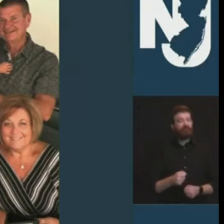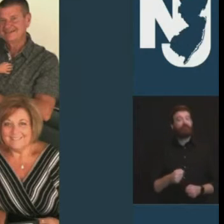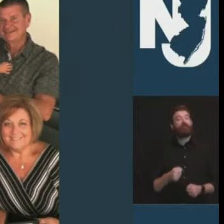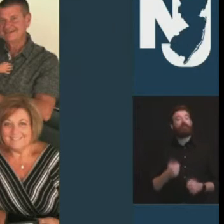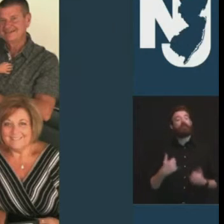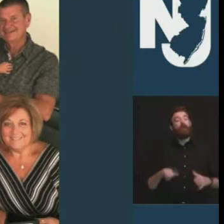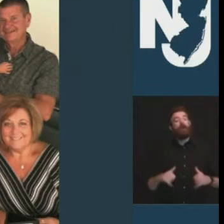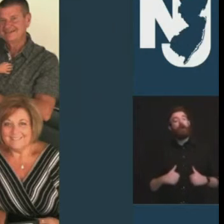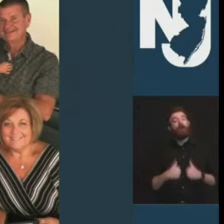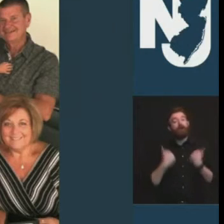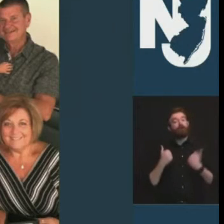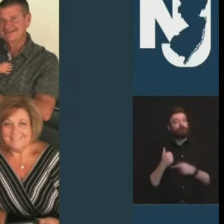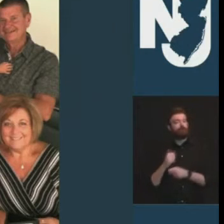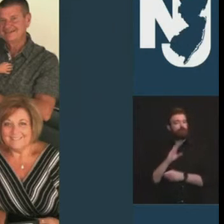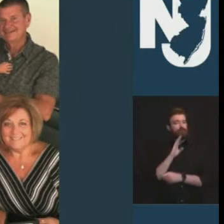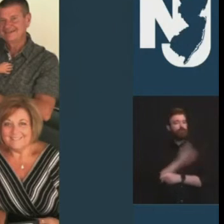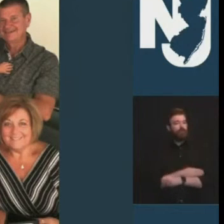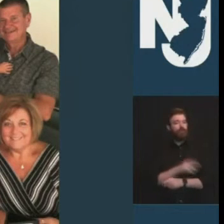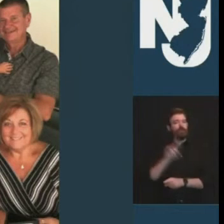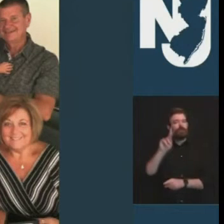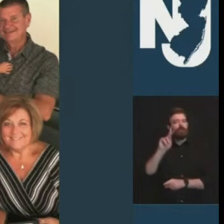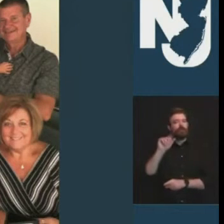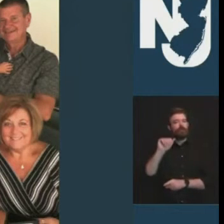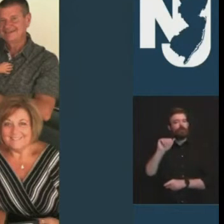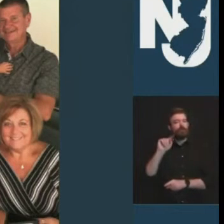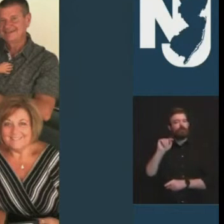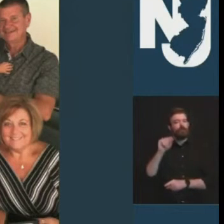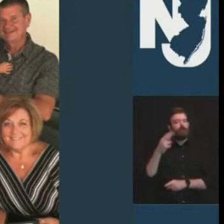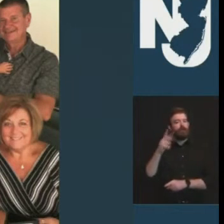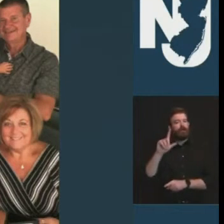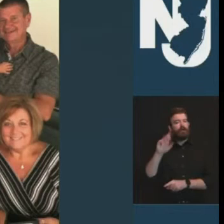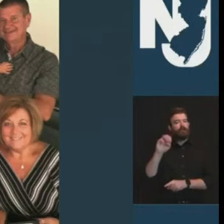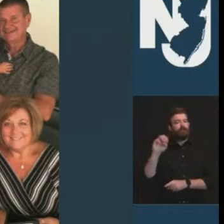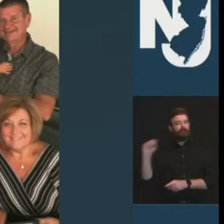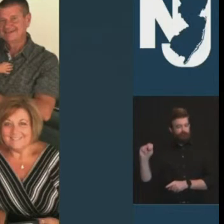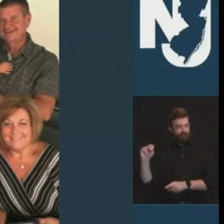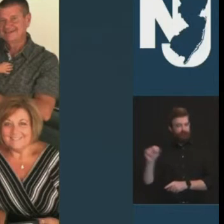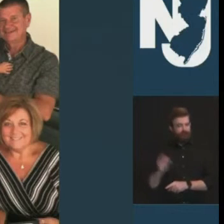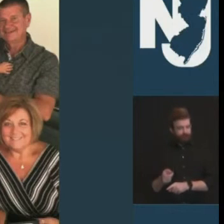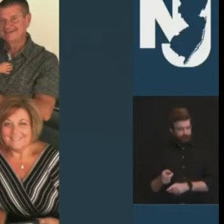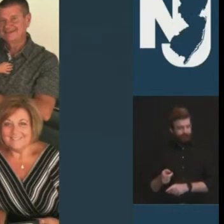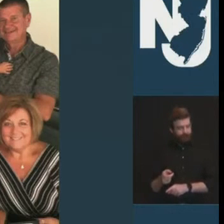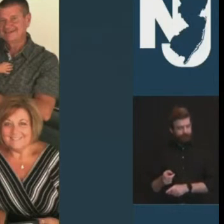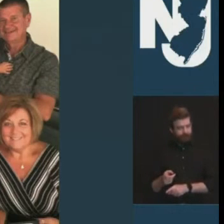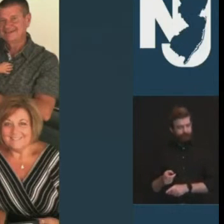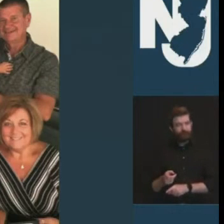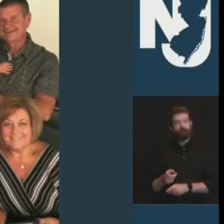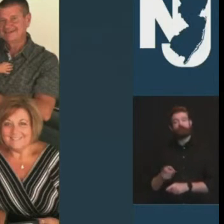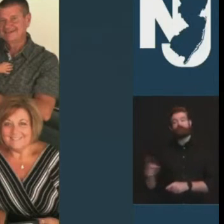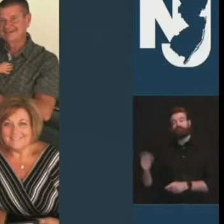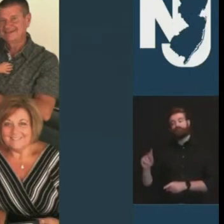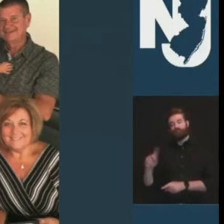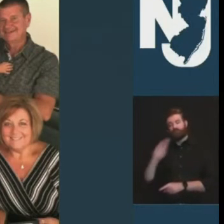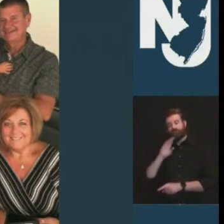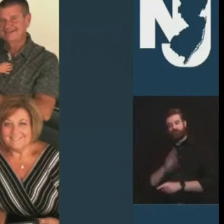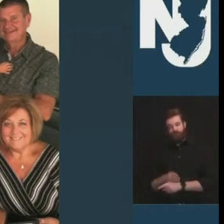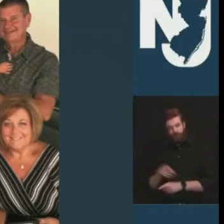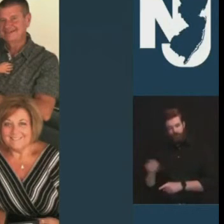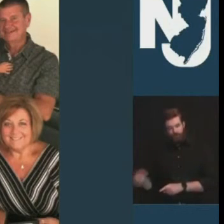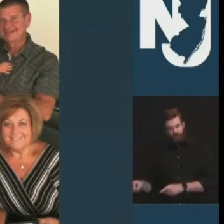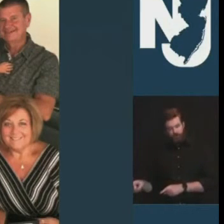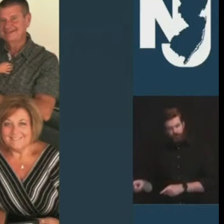had the great honor of speaking and her granddaughters kristin and kimberly and their families including her three great-grandchildren